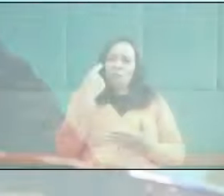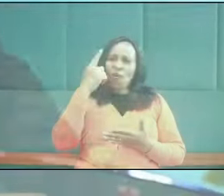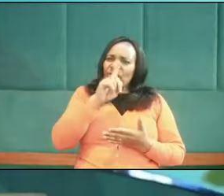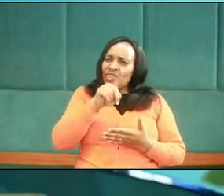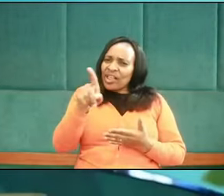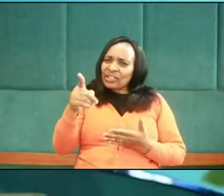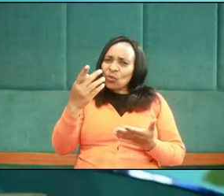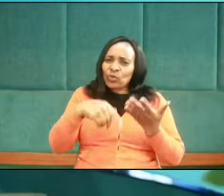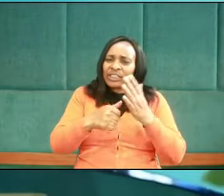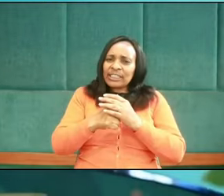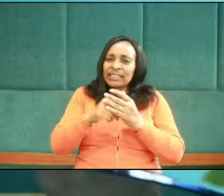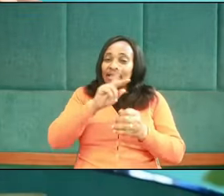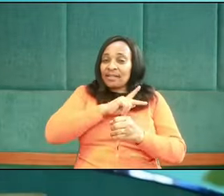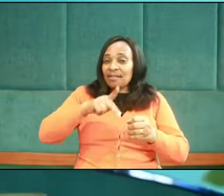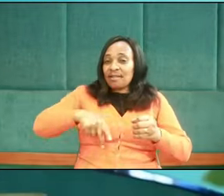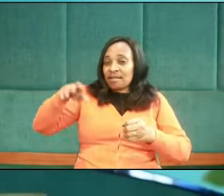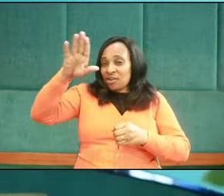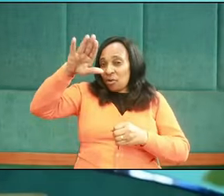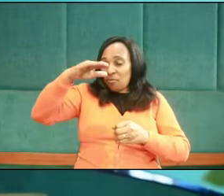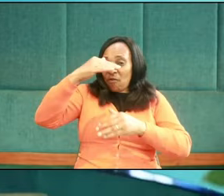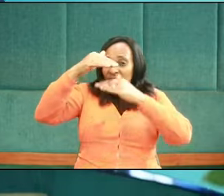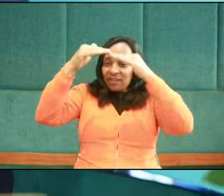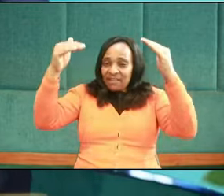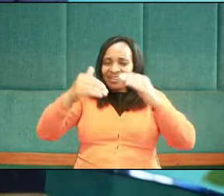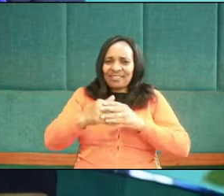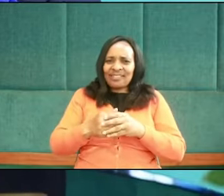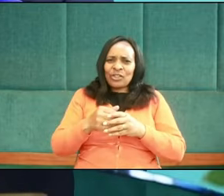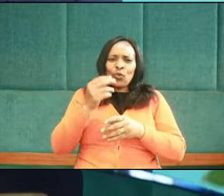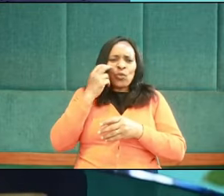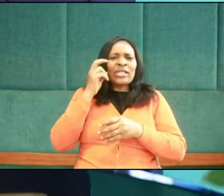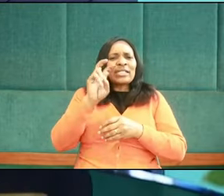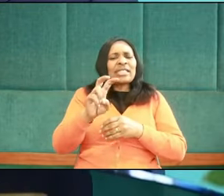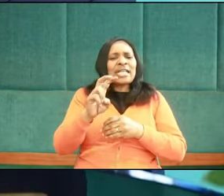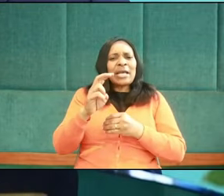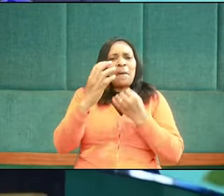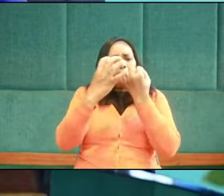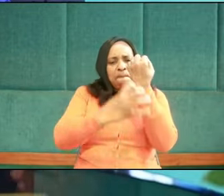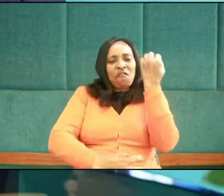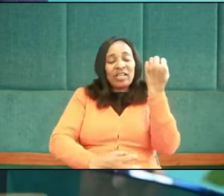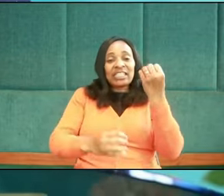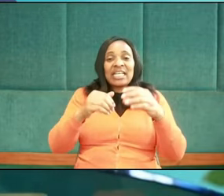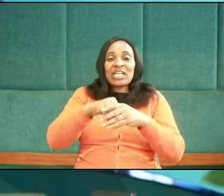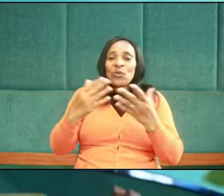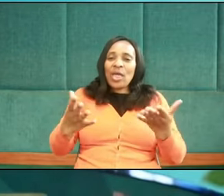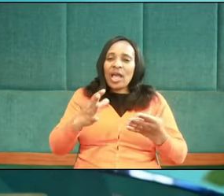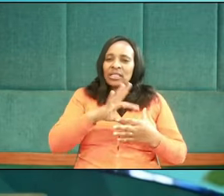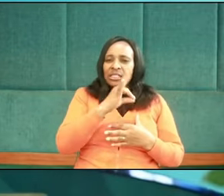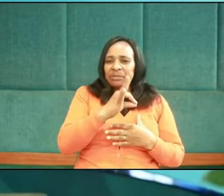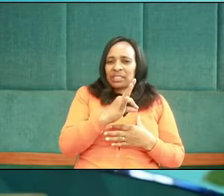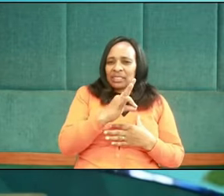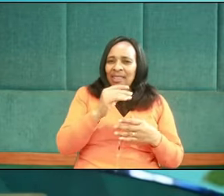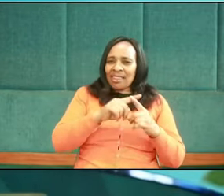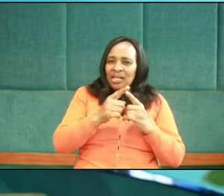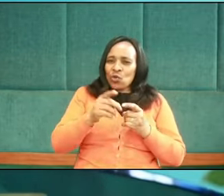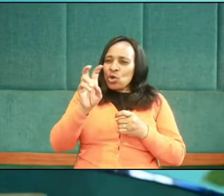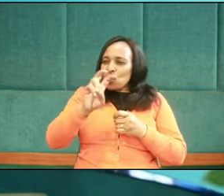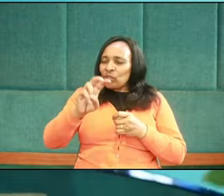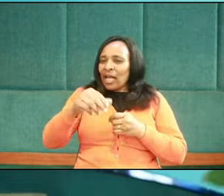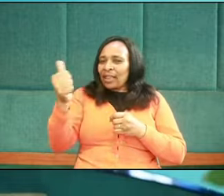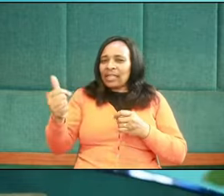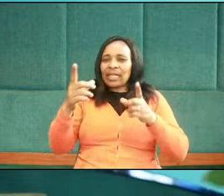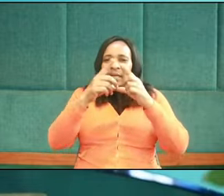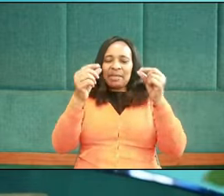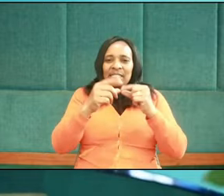kingdom of heaven. Look at poverty in spirit. And then we went on to look at the next day's message,